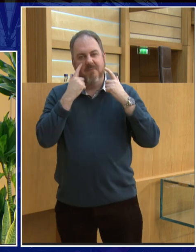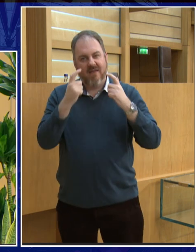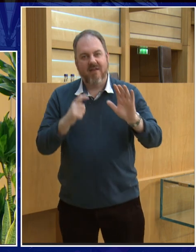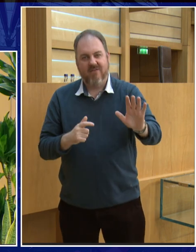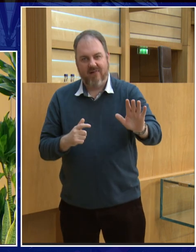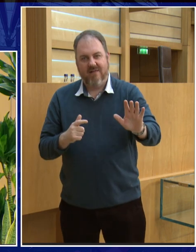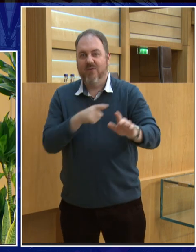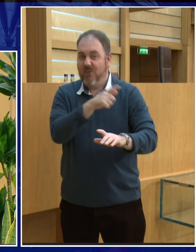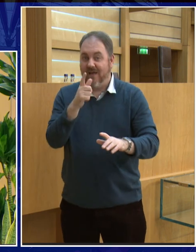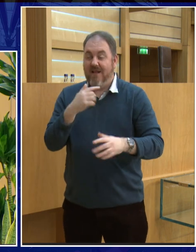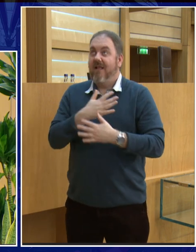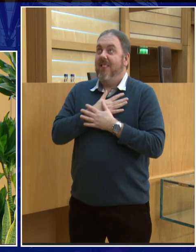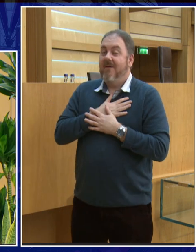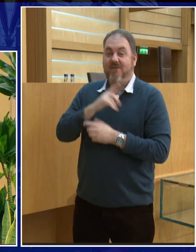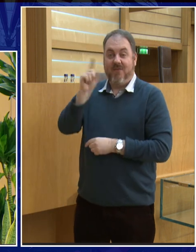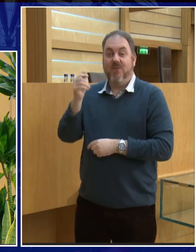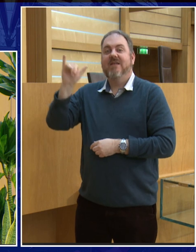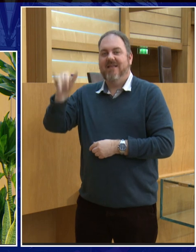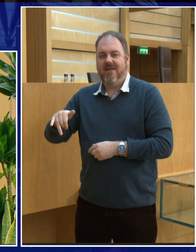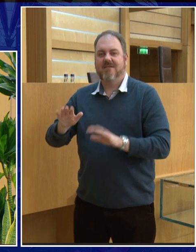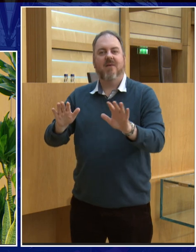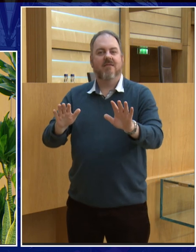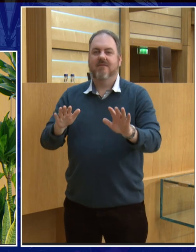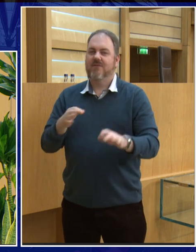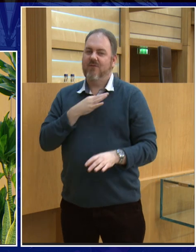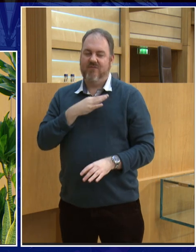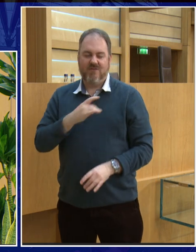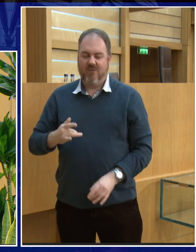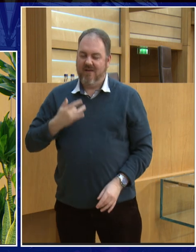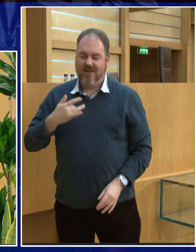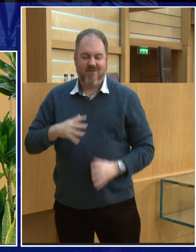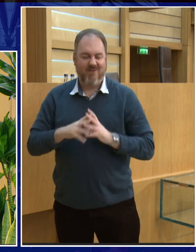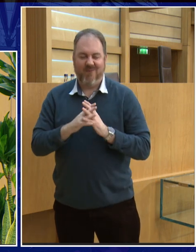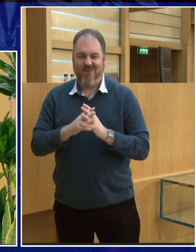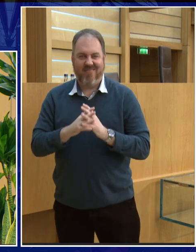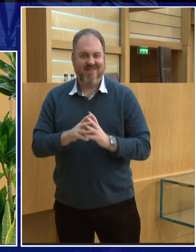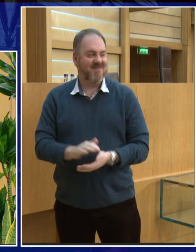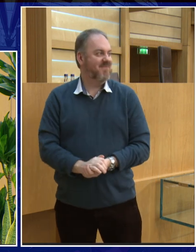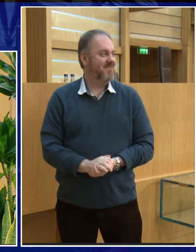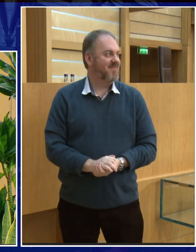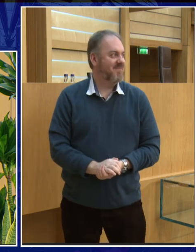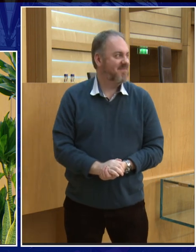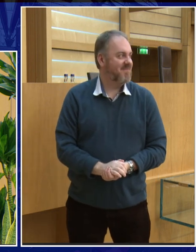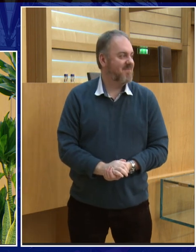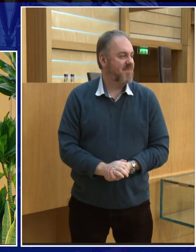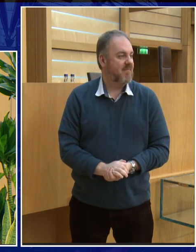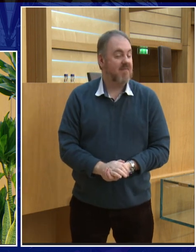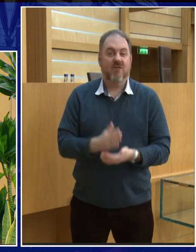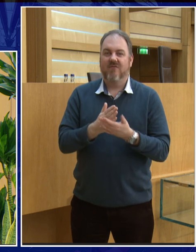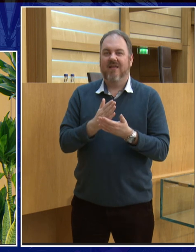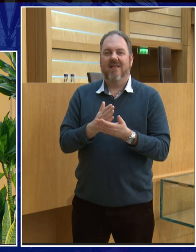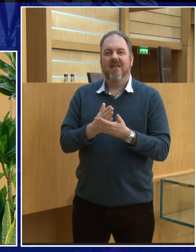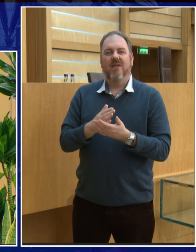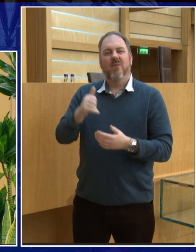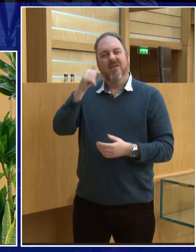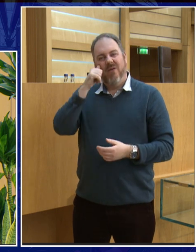Okay, so that sort of covers some of the amazing things of the ways we celebrated the moon in the past and we've talked a little about what the moon's made